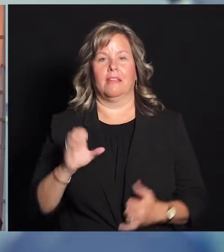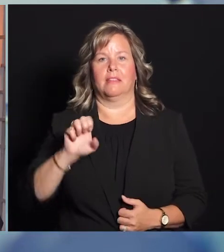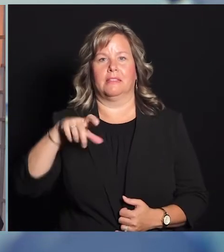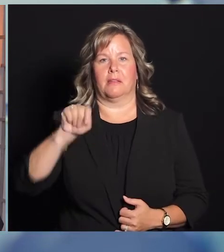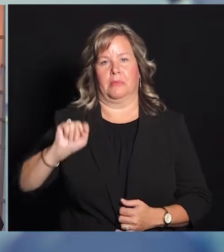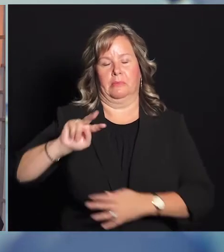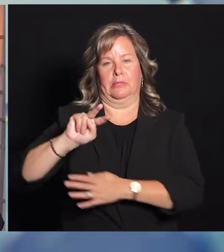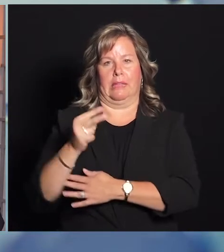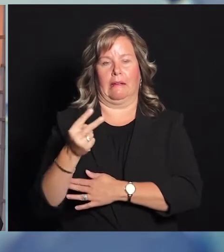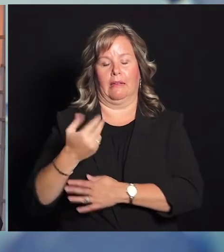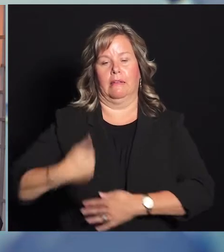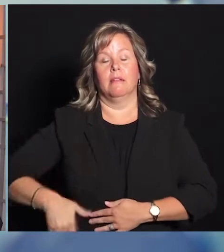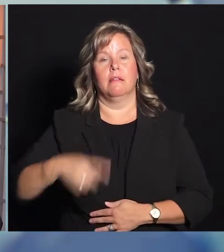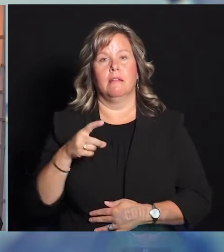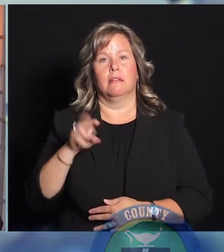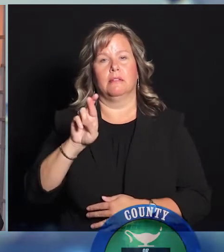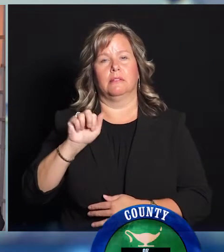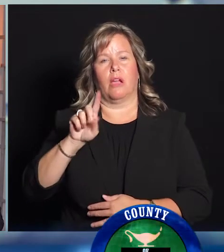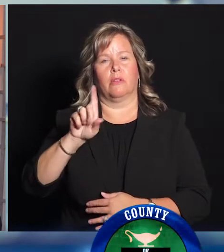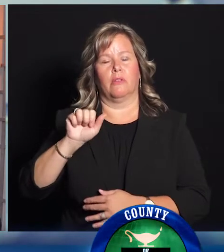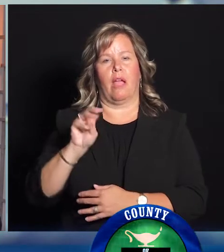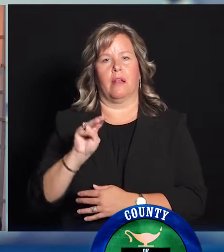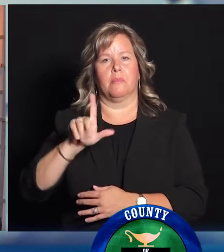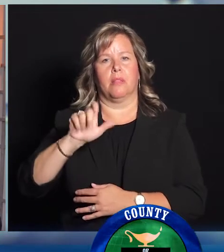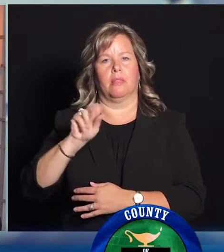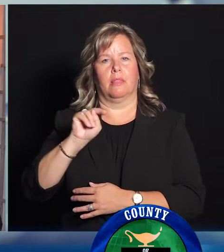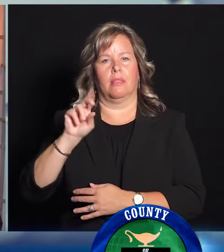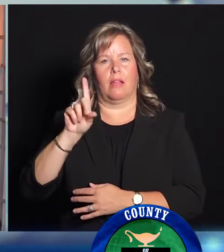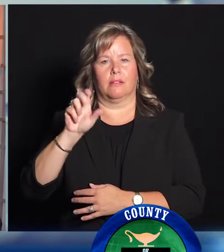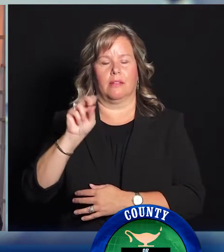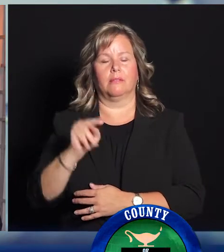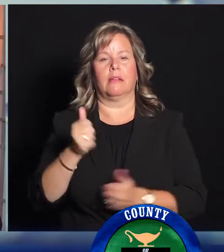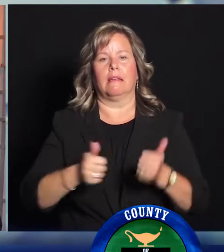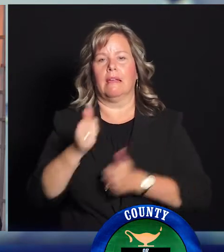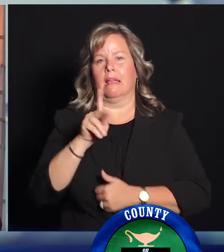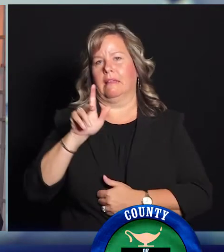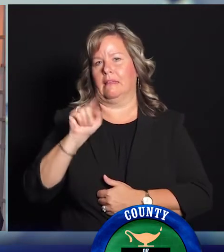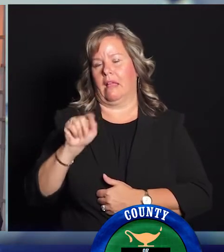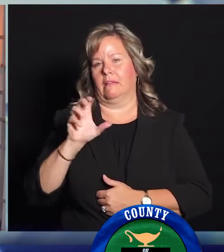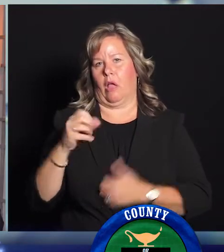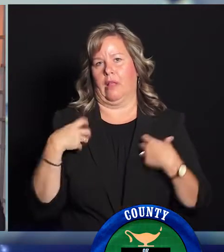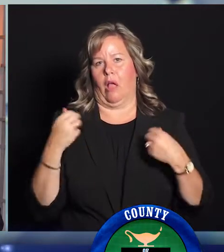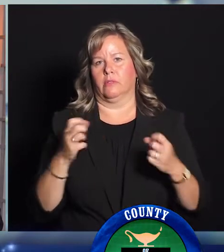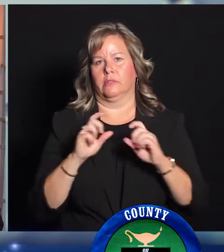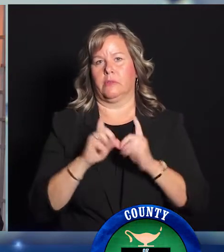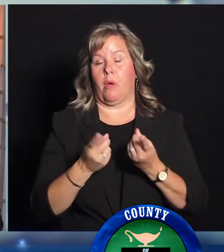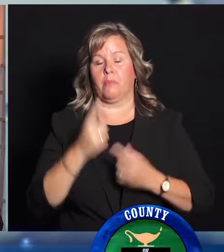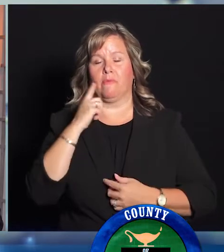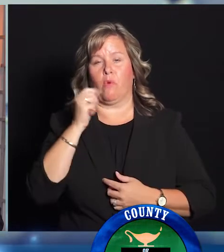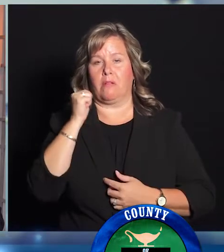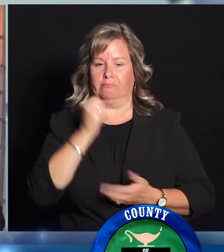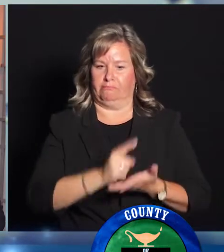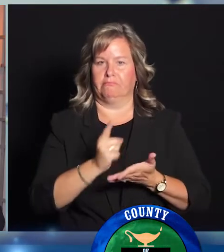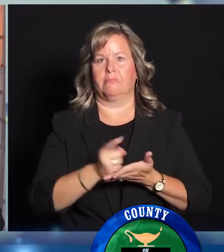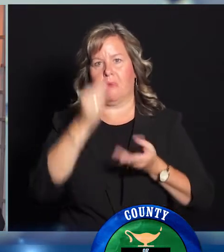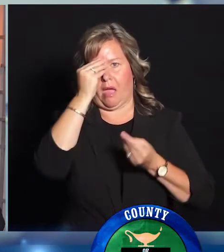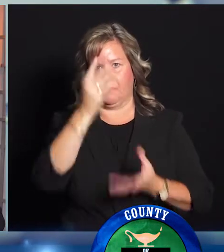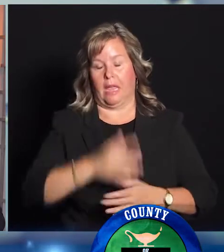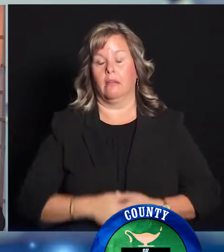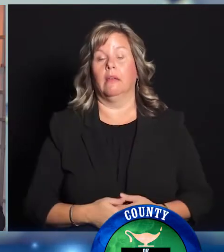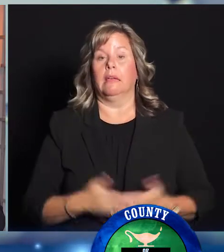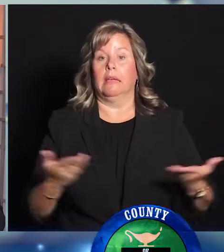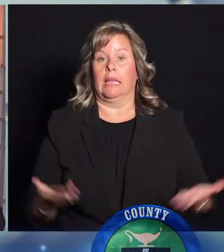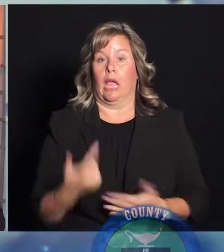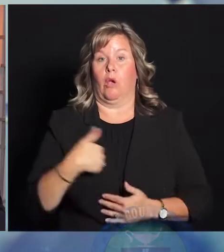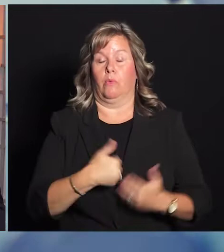Hello everyone. Today is September the 2nd. I'm Dr. Adam London, Director of the Kent County Health Department, here for this week's update. Here in Kent